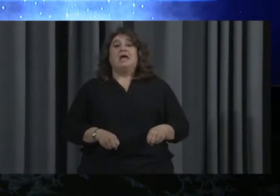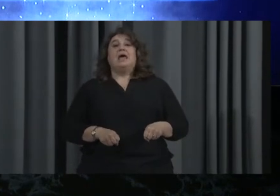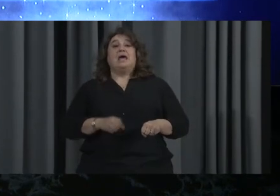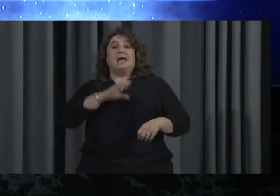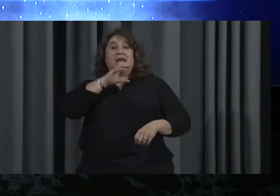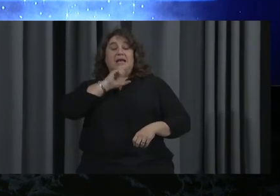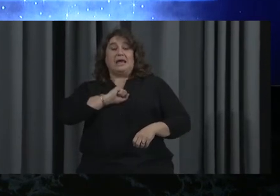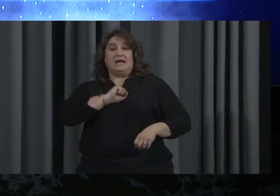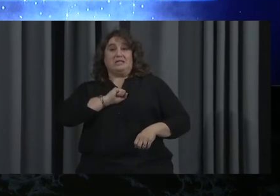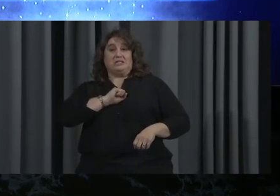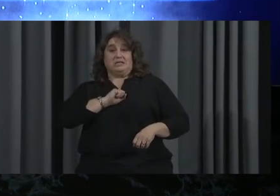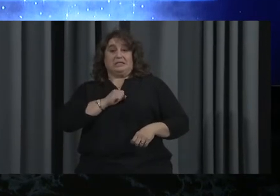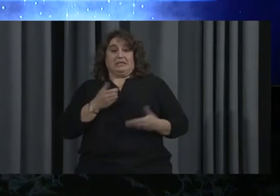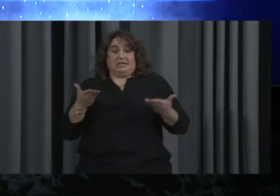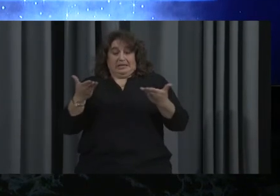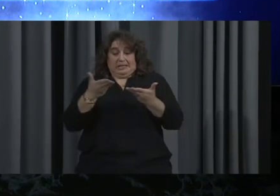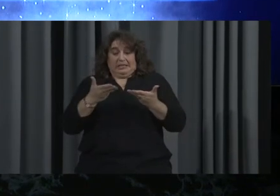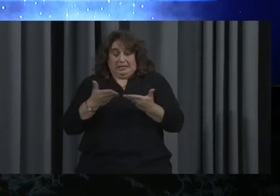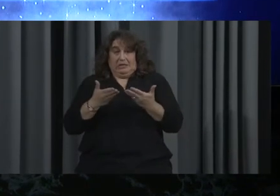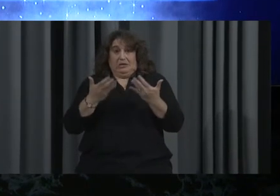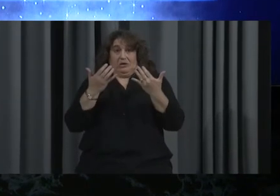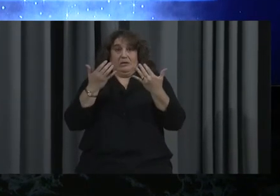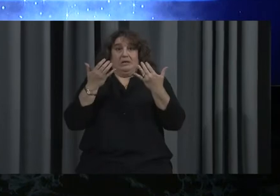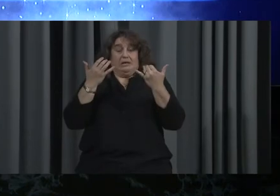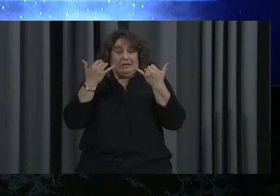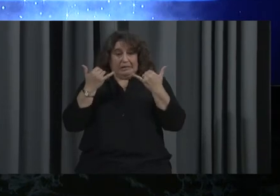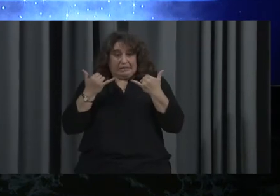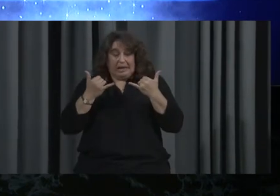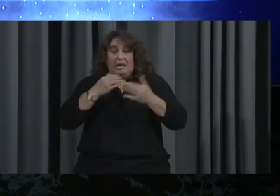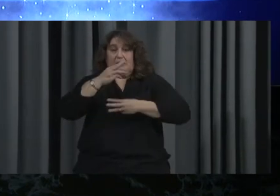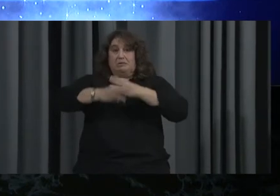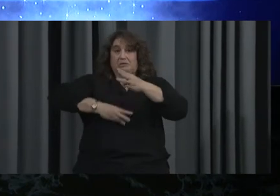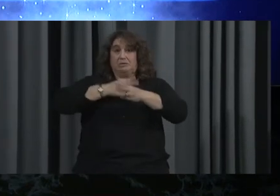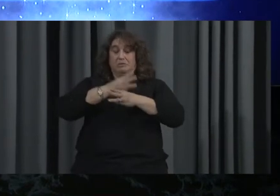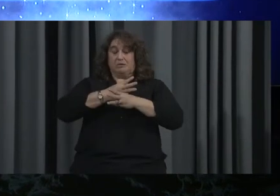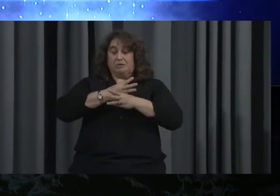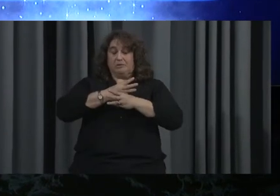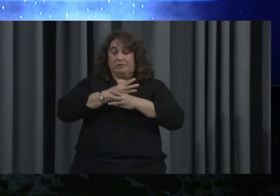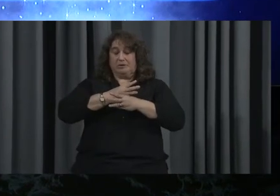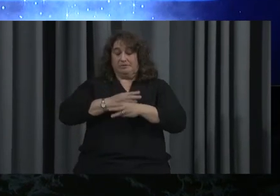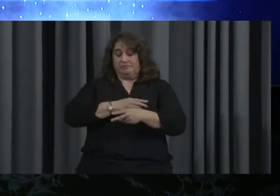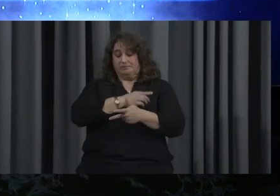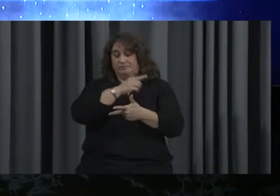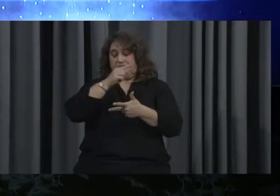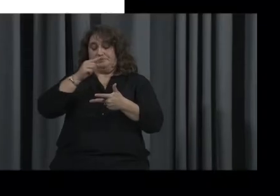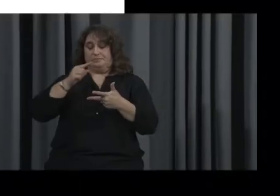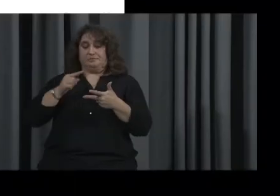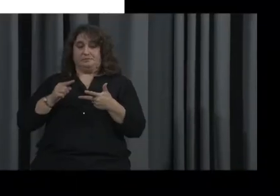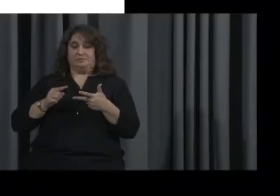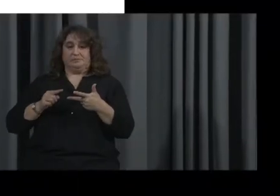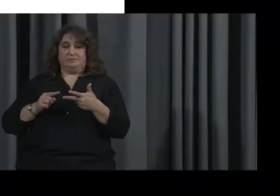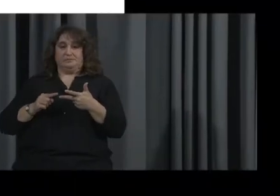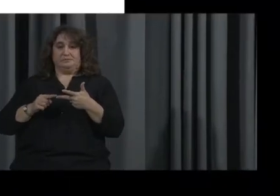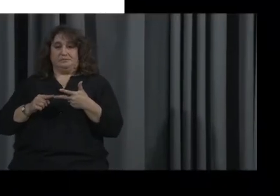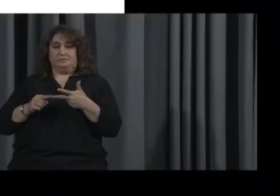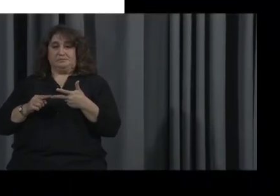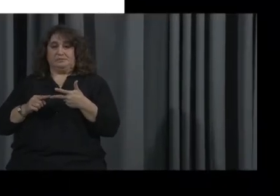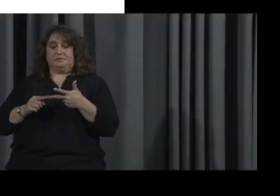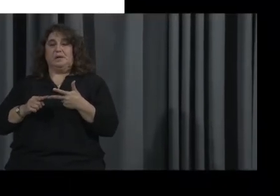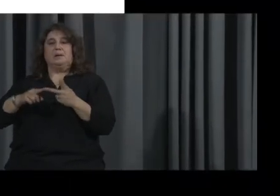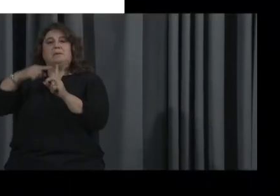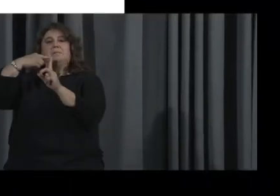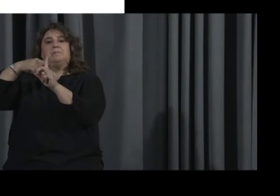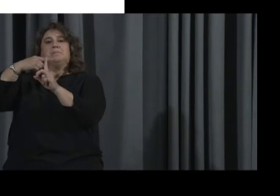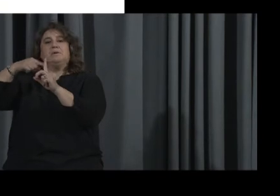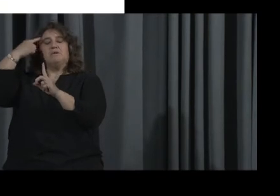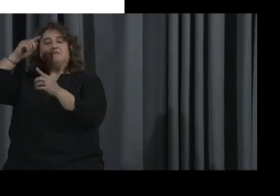developed a new statement of aging in the new millennium. And we also covered the pros